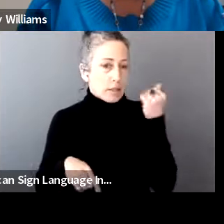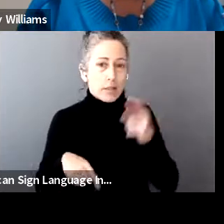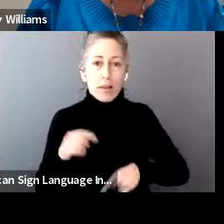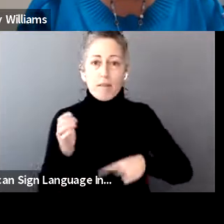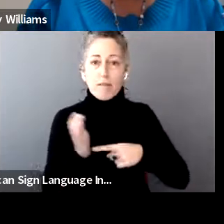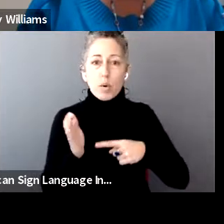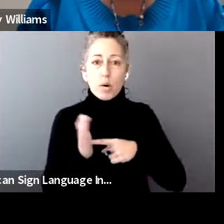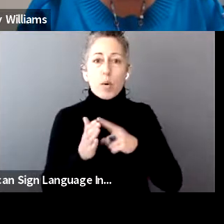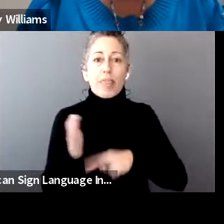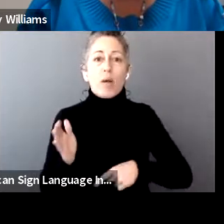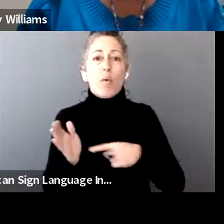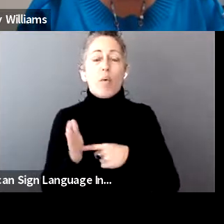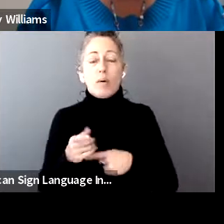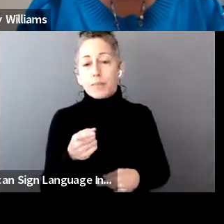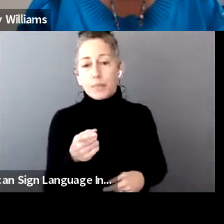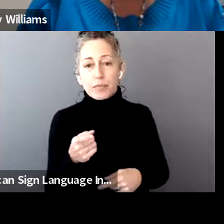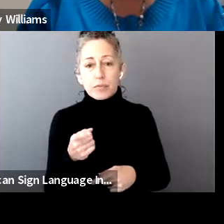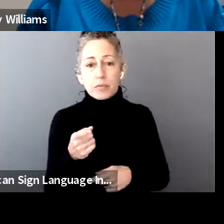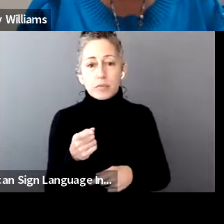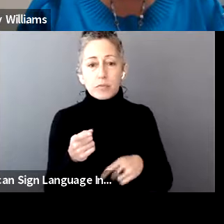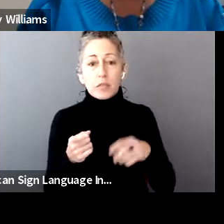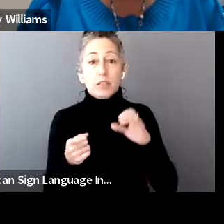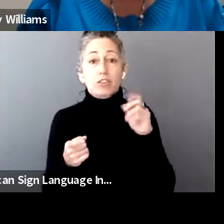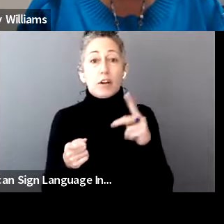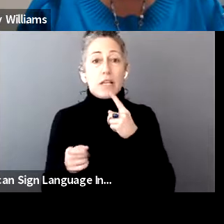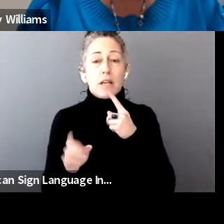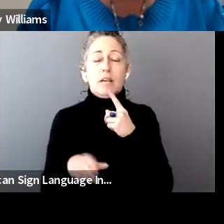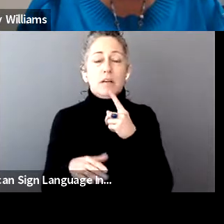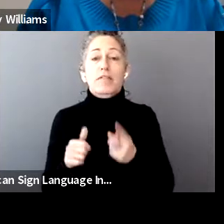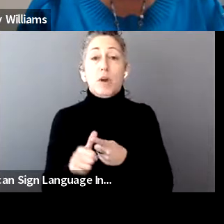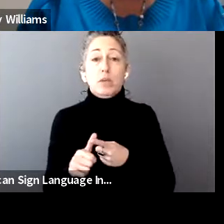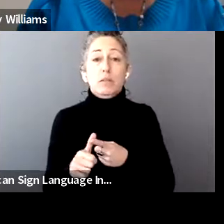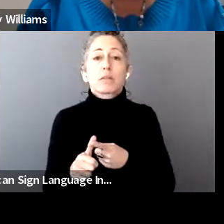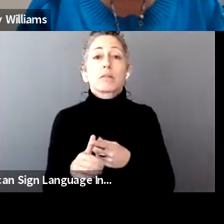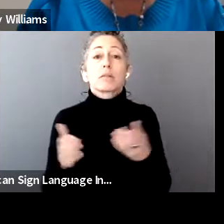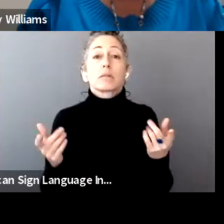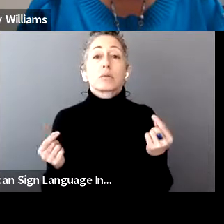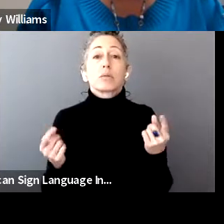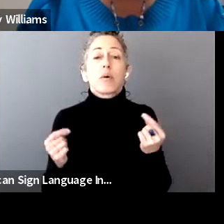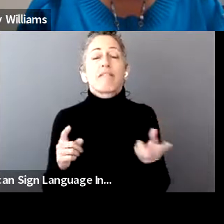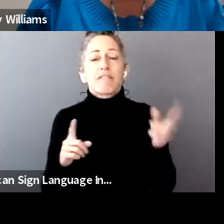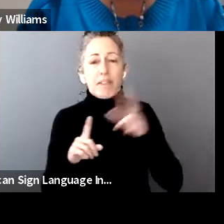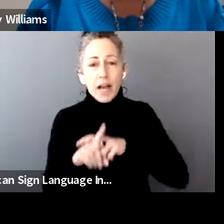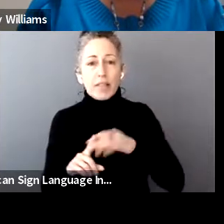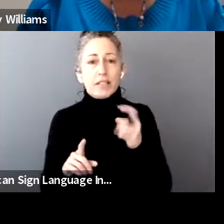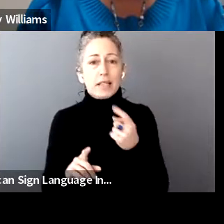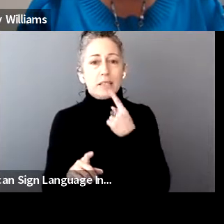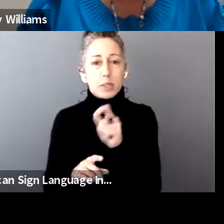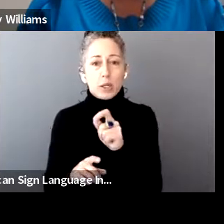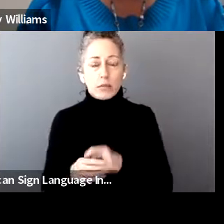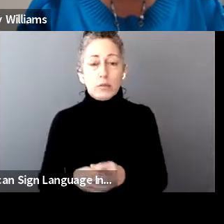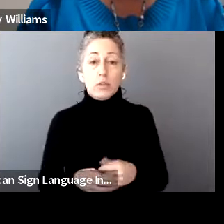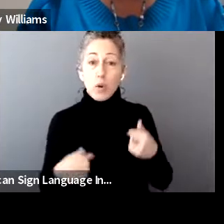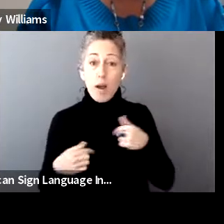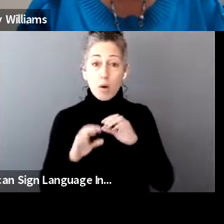So for us, I would say, first thing is to file the taxes. By April 15th, file the return. LadderUp, as we mentioned,